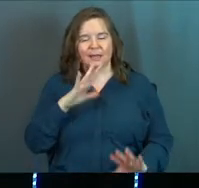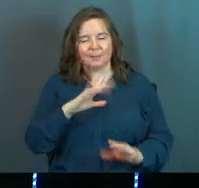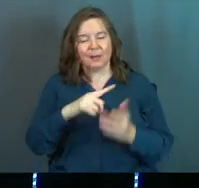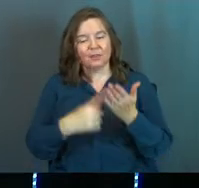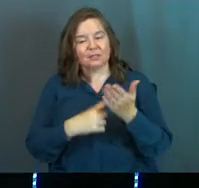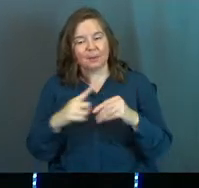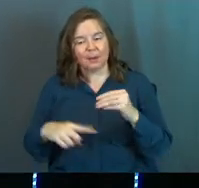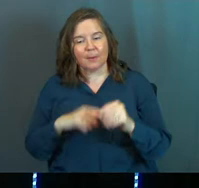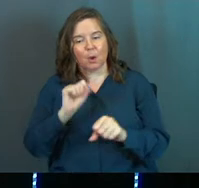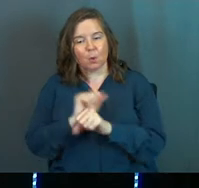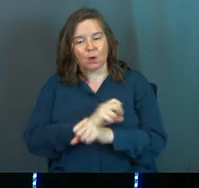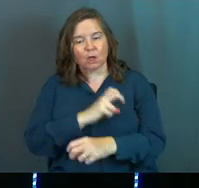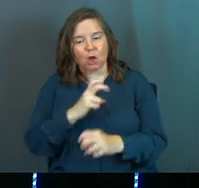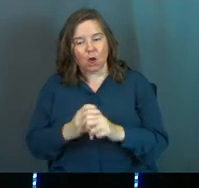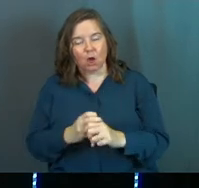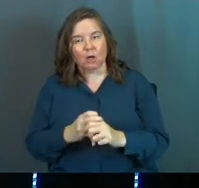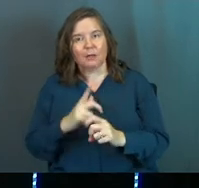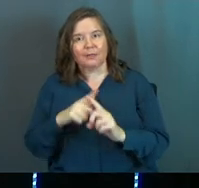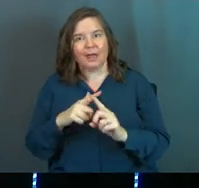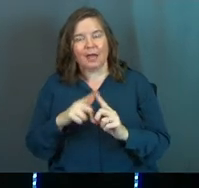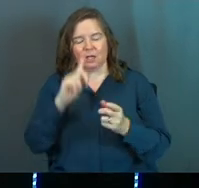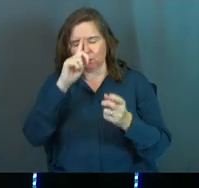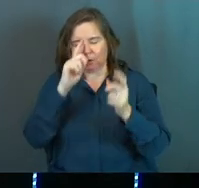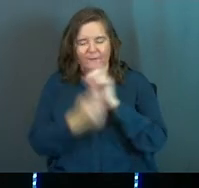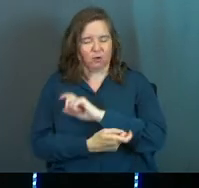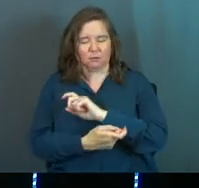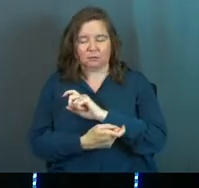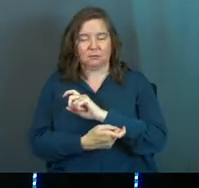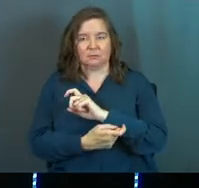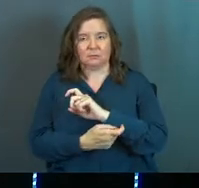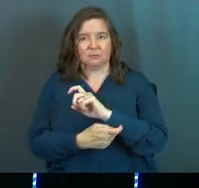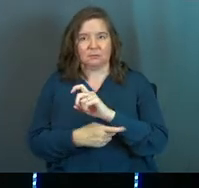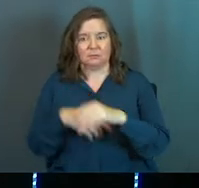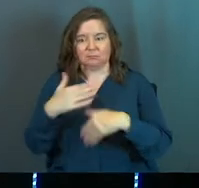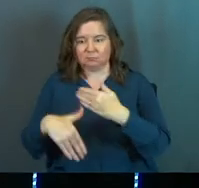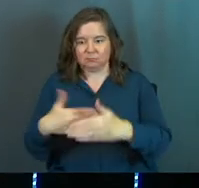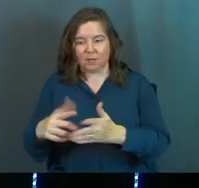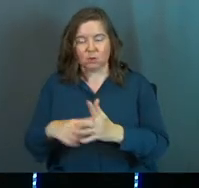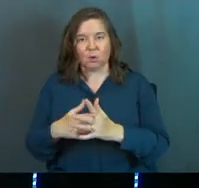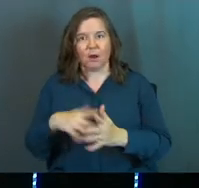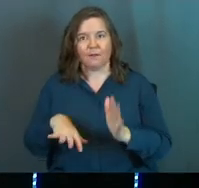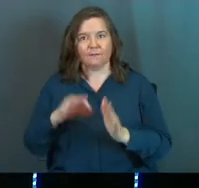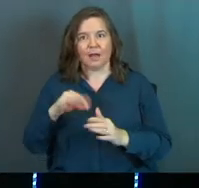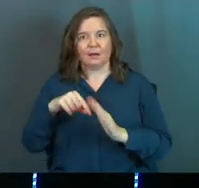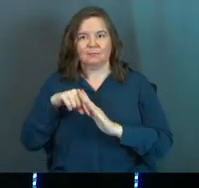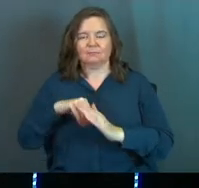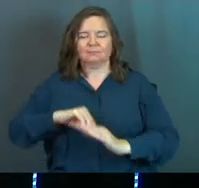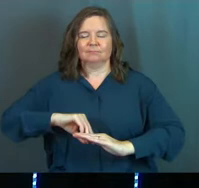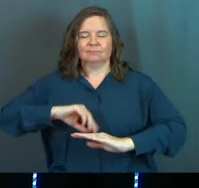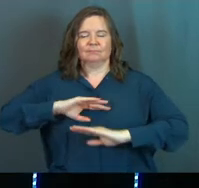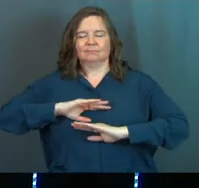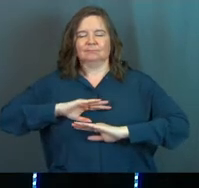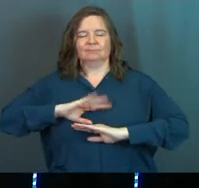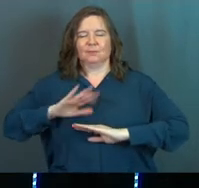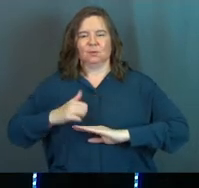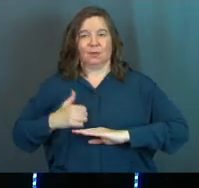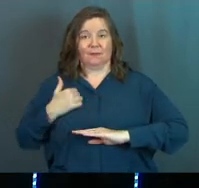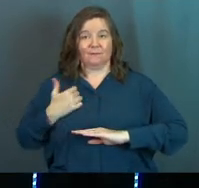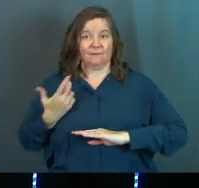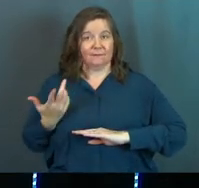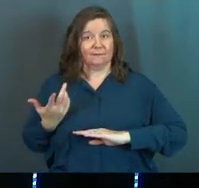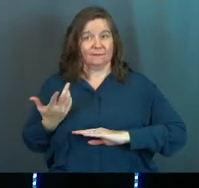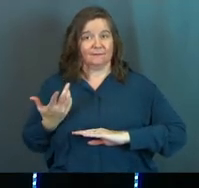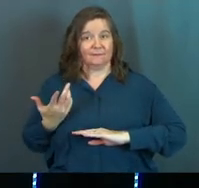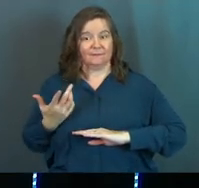says, but there's something about working hard that reverses the whole pattern, and you start to find a deep contentment coming into your life,